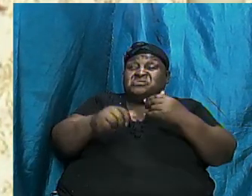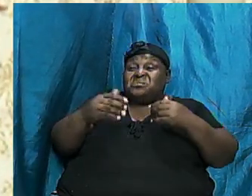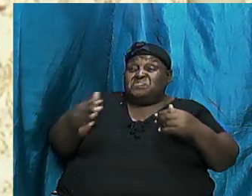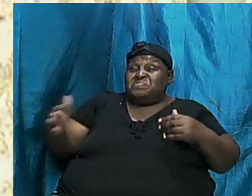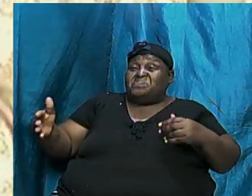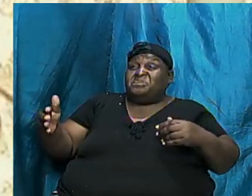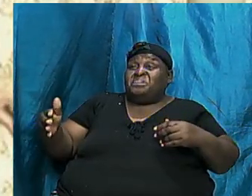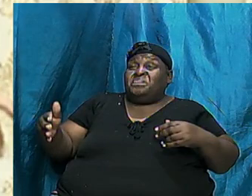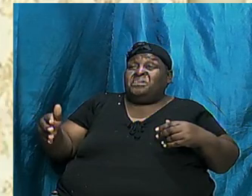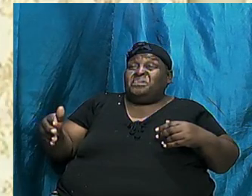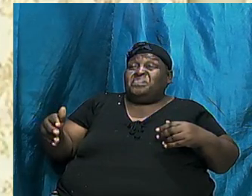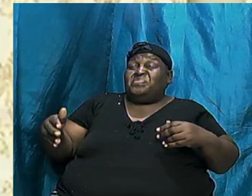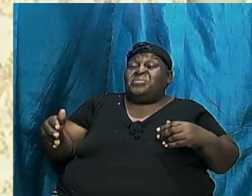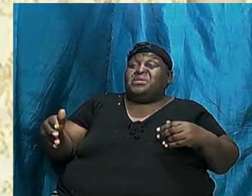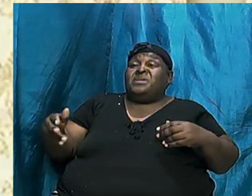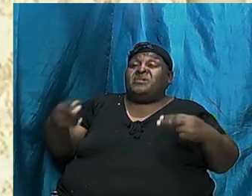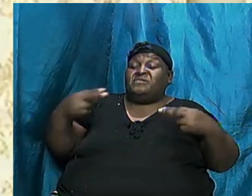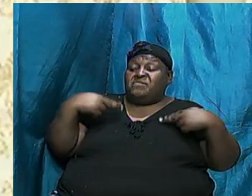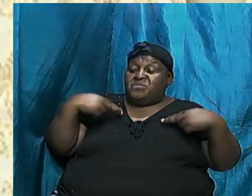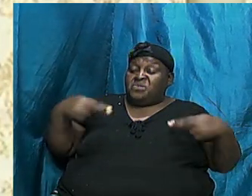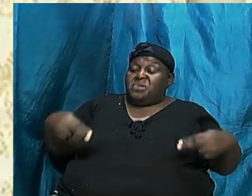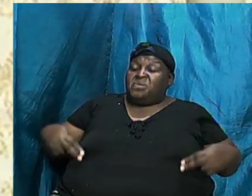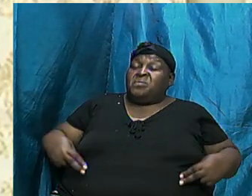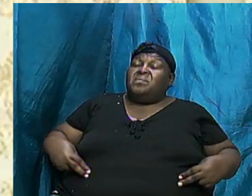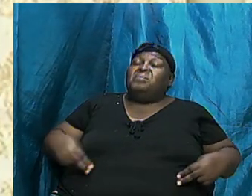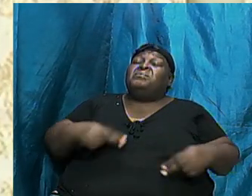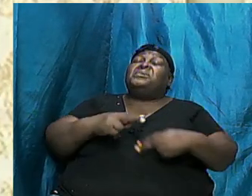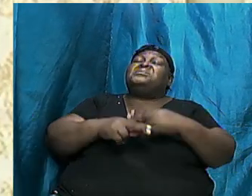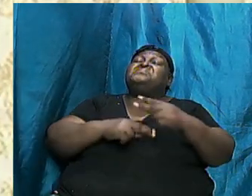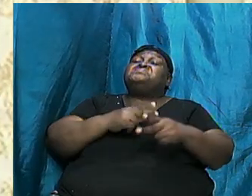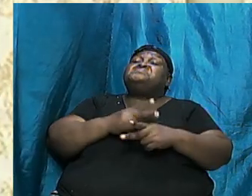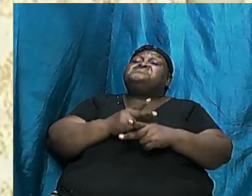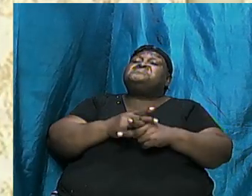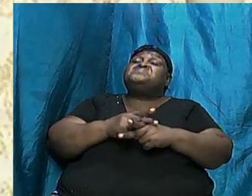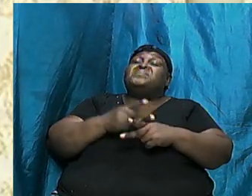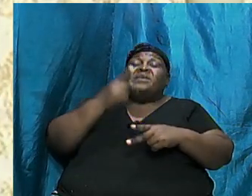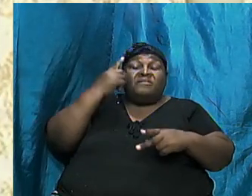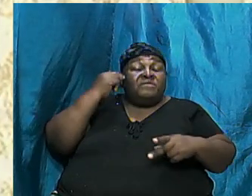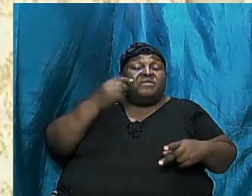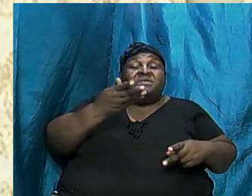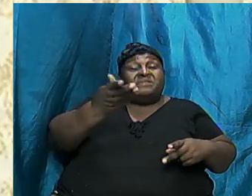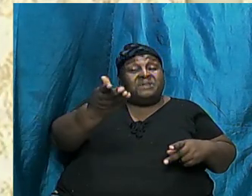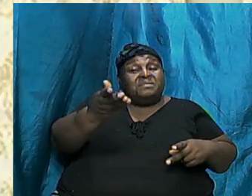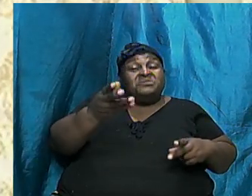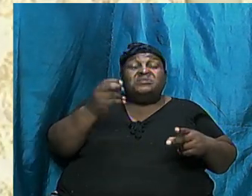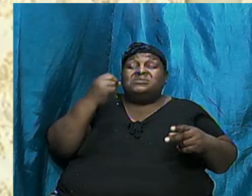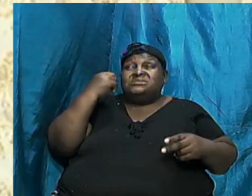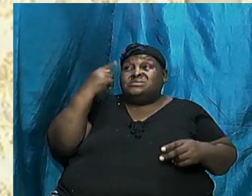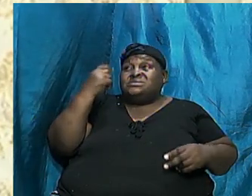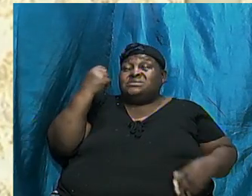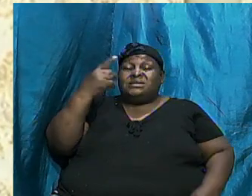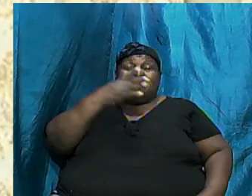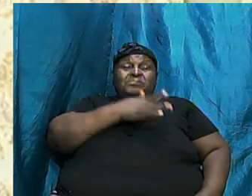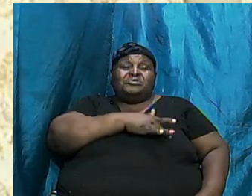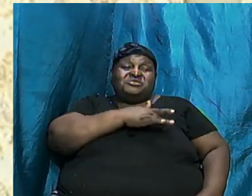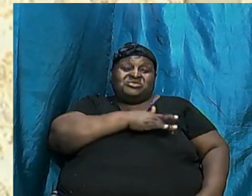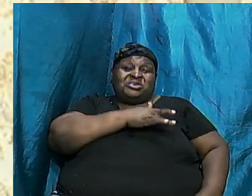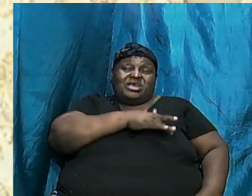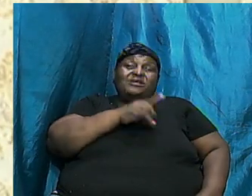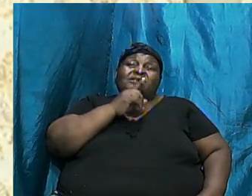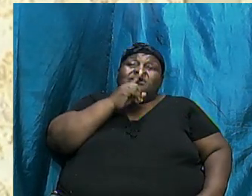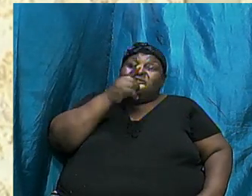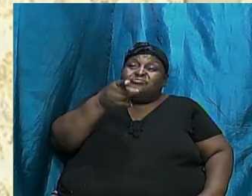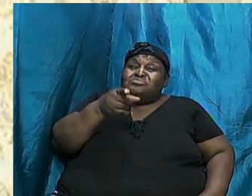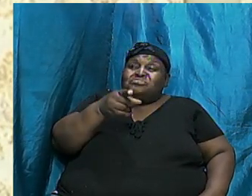build up of humankind for them to understand and appreciate that there is in fact and